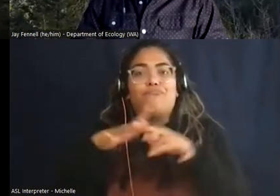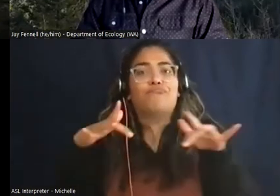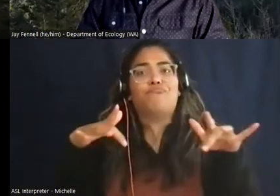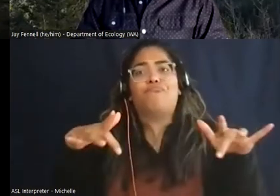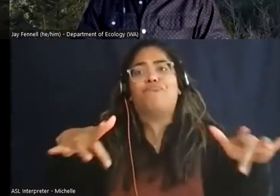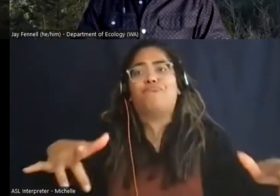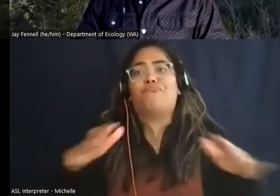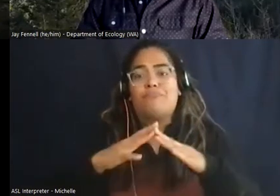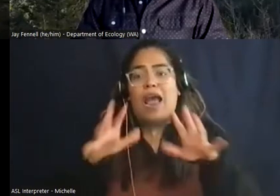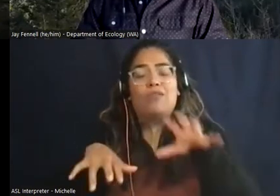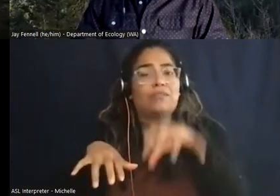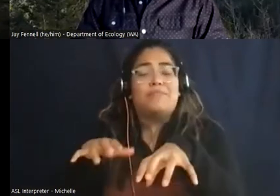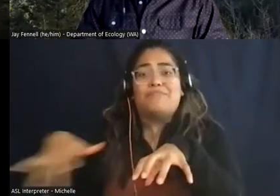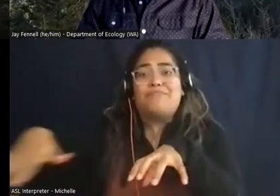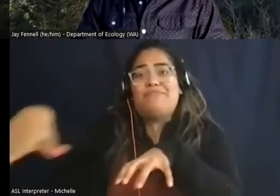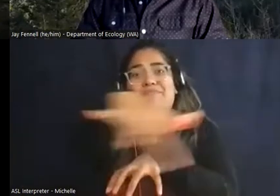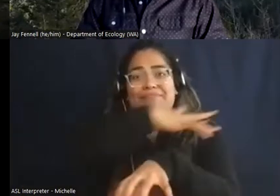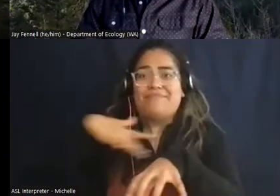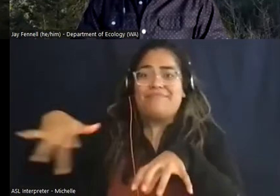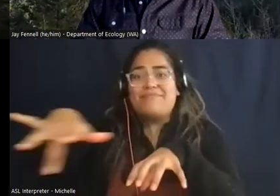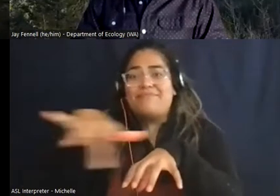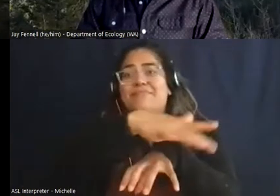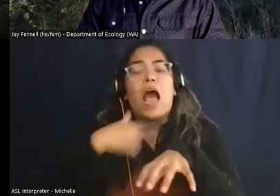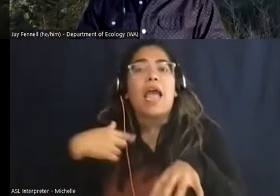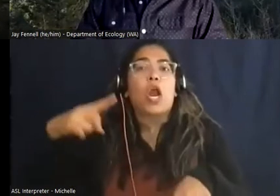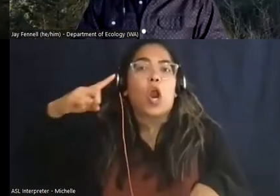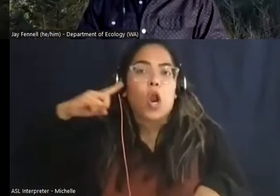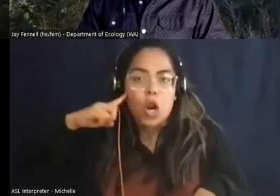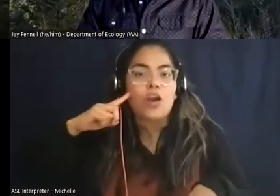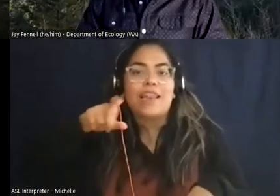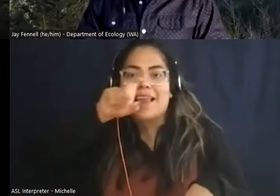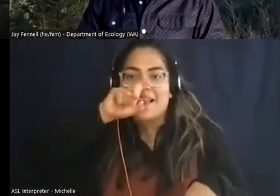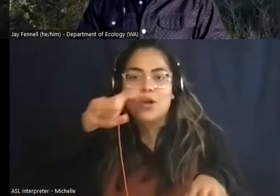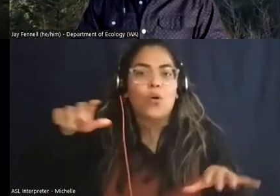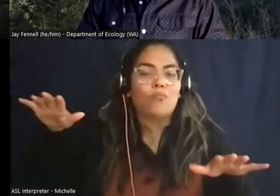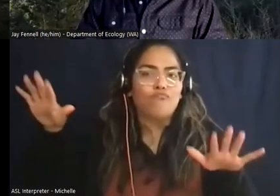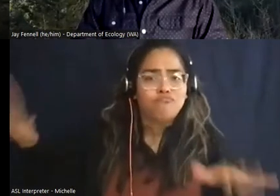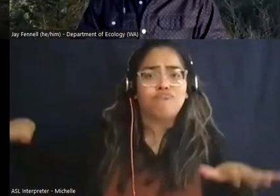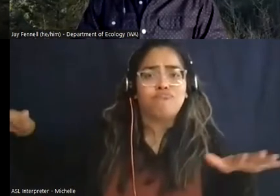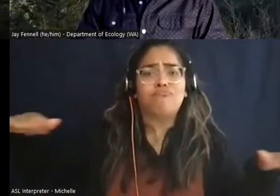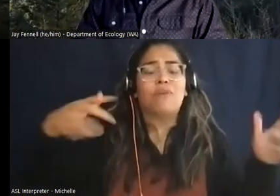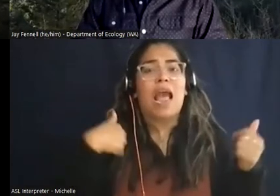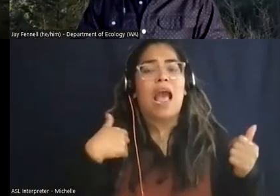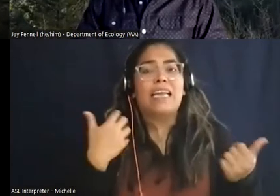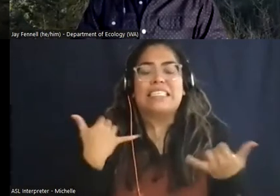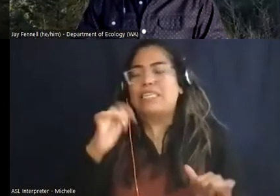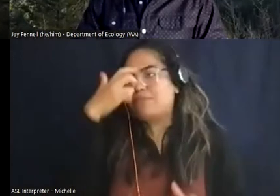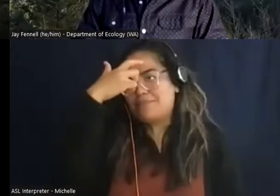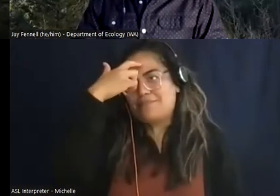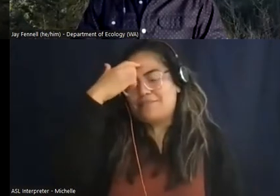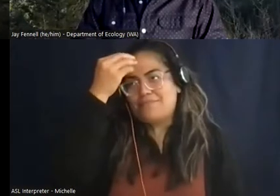just not next to anything, really, I heard the noise of the eagle. And it was, it's something that has stayed with me